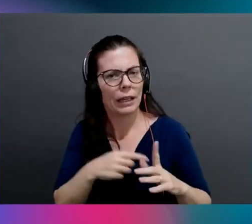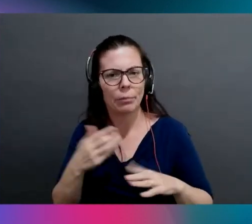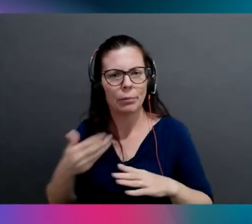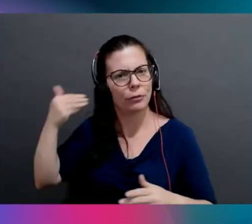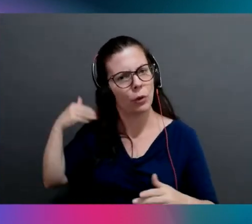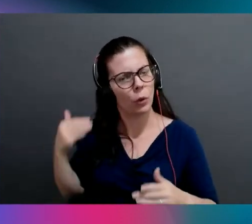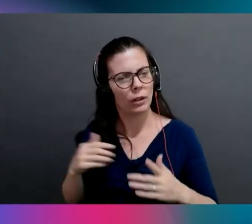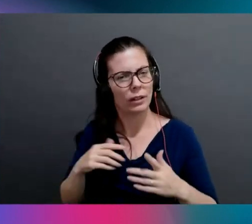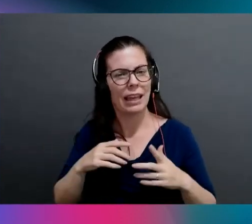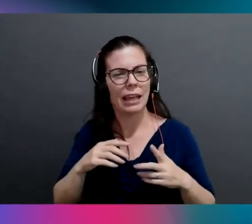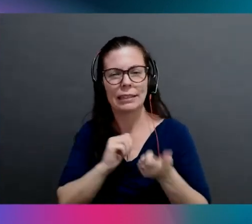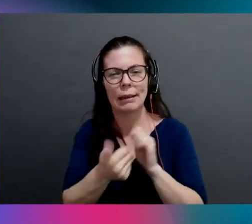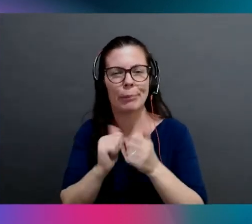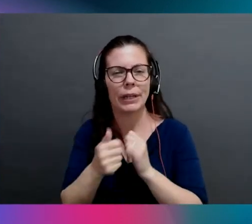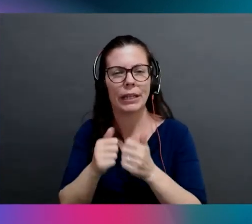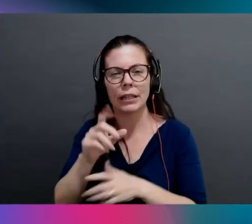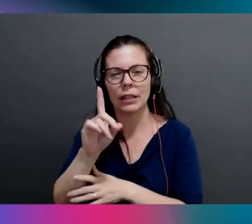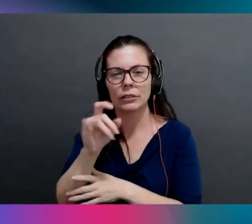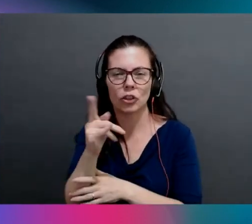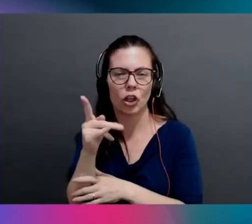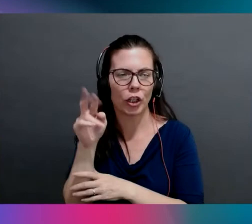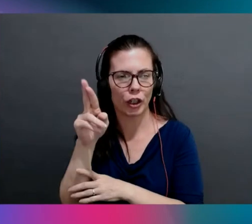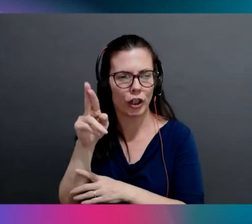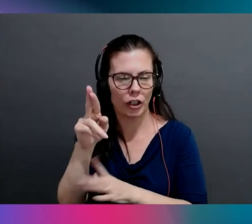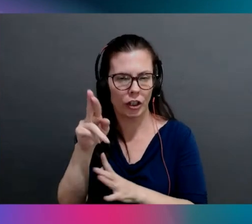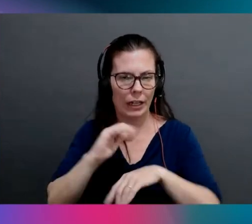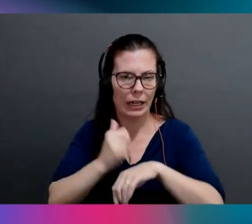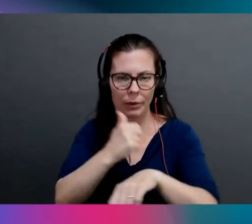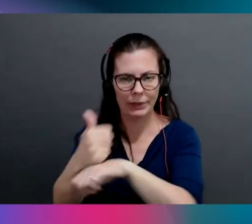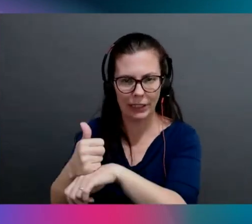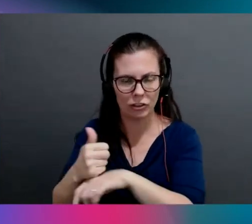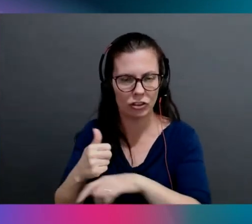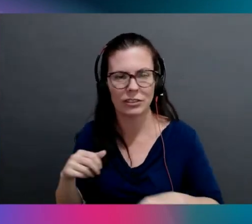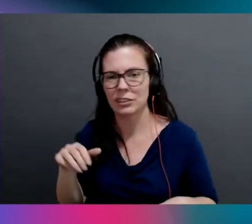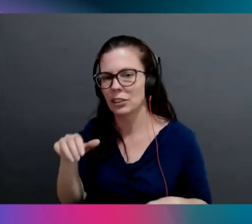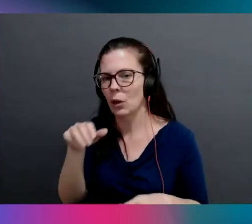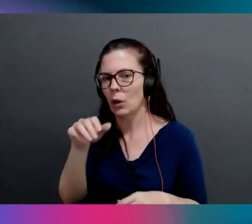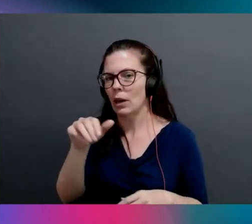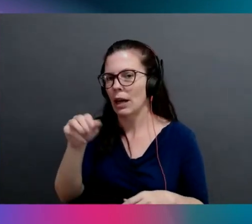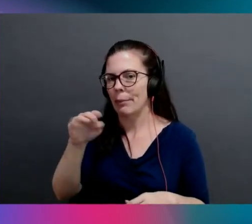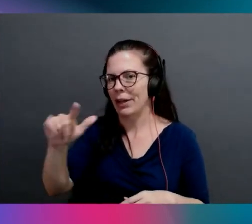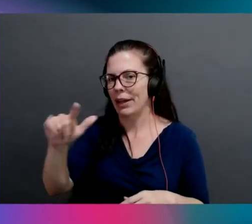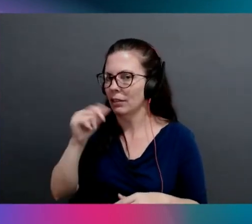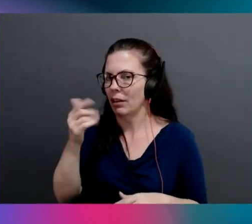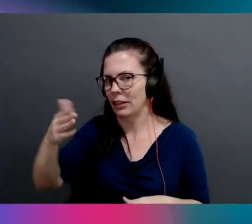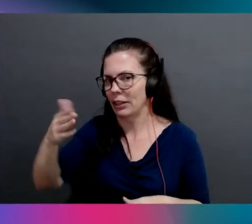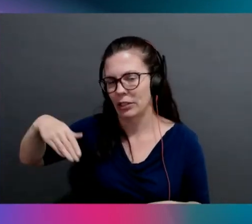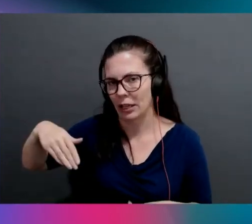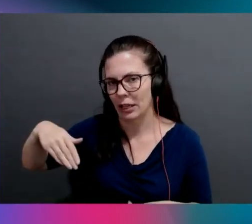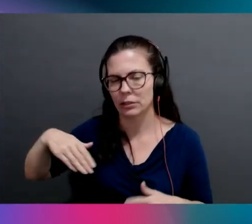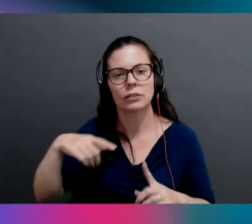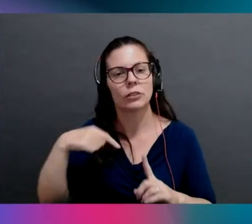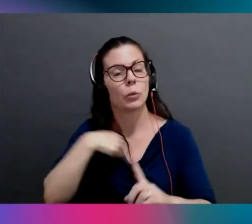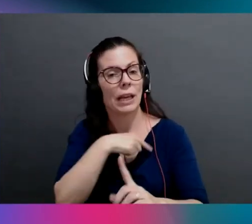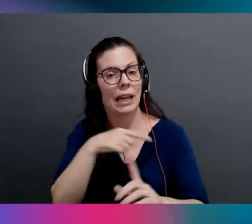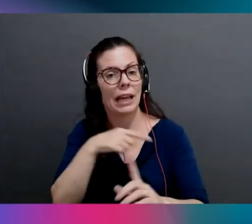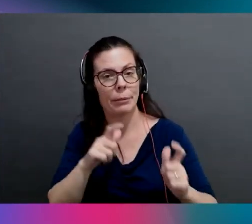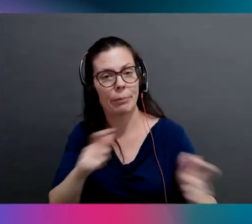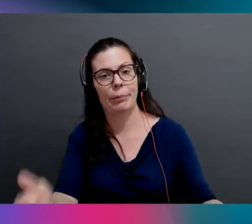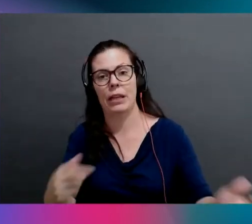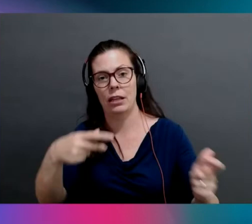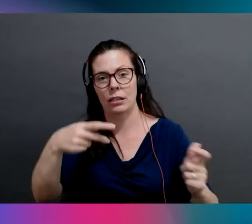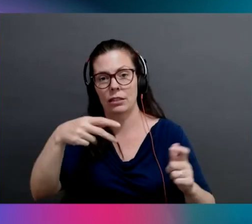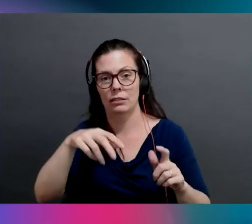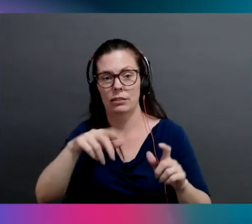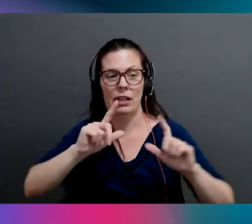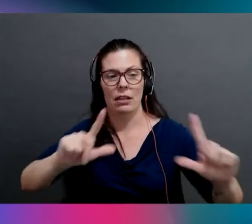implementations, right? ML is not quite there. Like Onyx, PyTorch, TensorFlow, Jaxx, these are like major frameworks that you kind